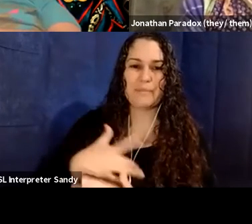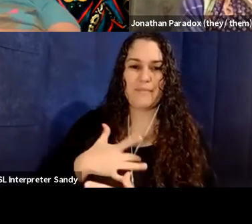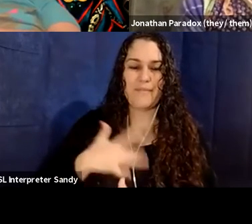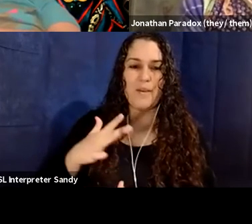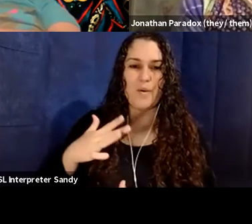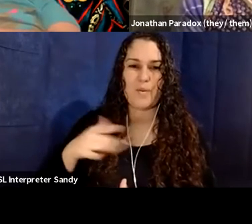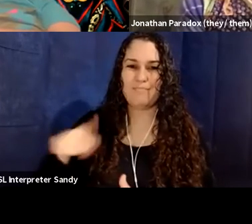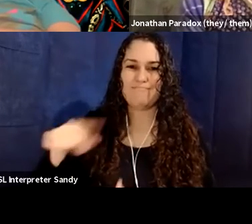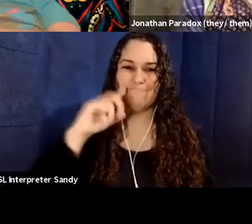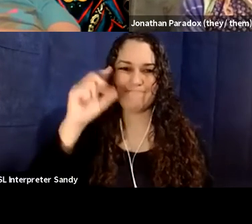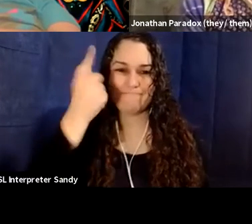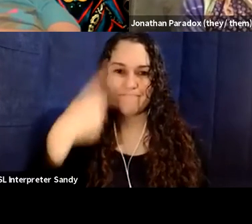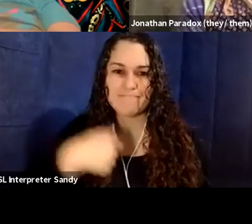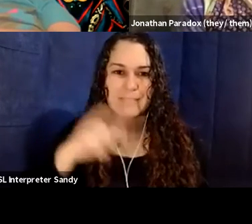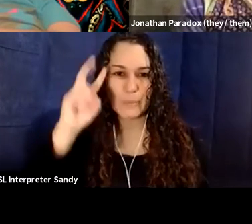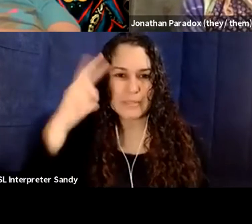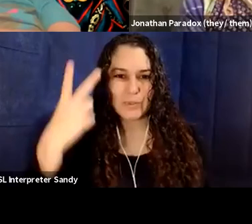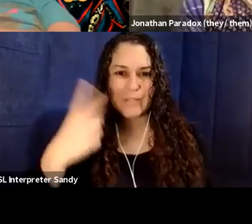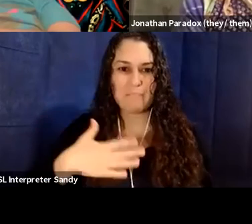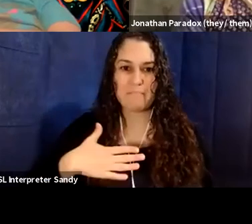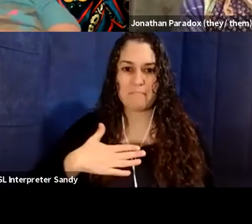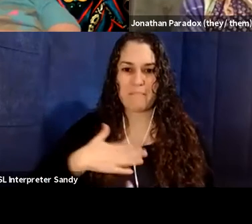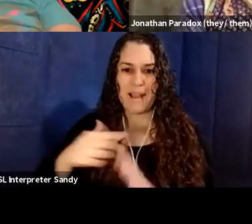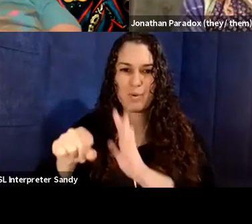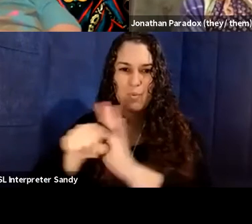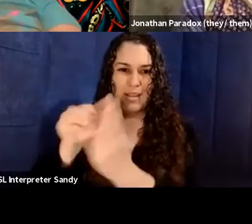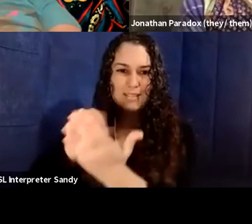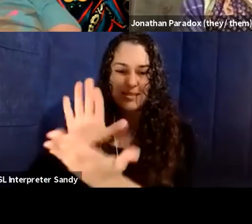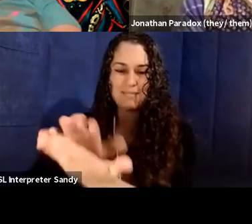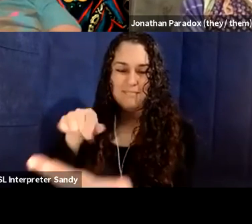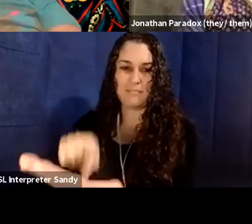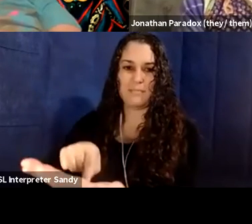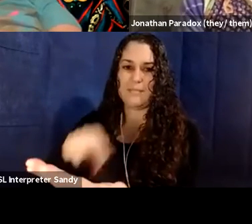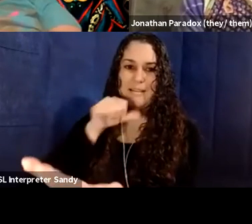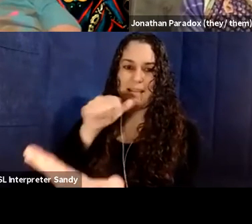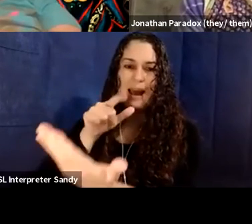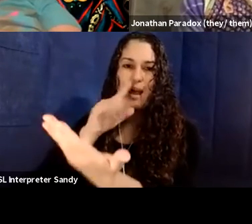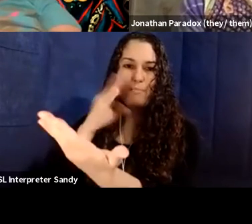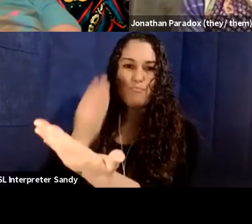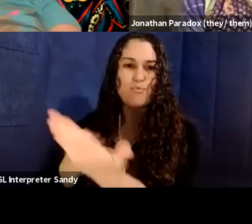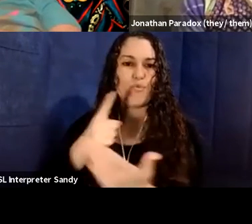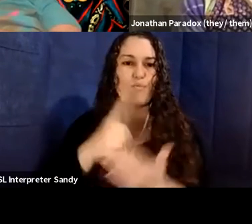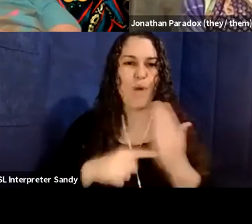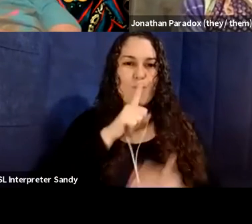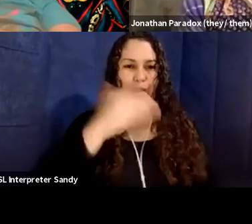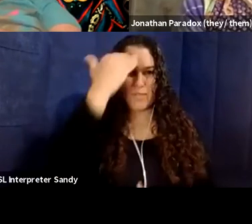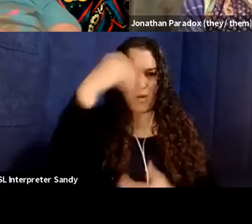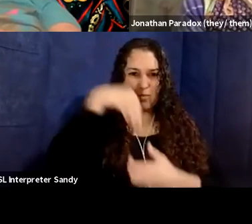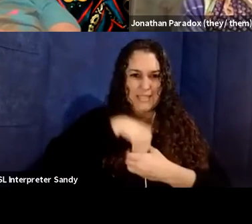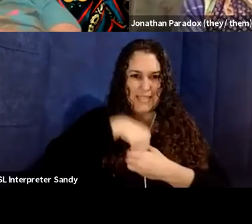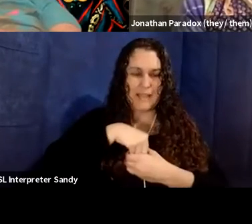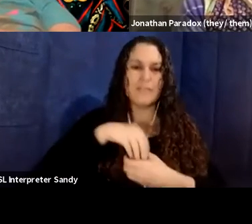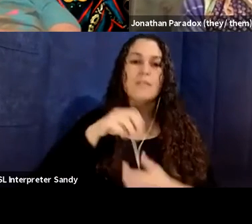um, have not always reflected my knowledge and experience and that my, um, social engagements